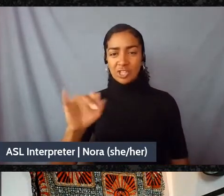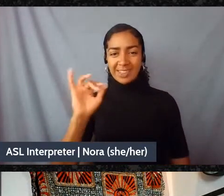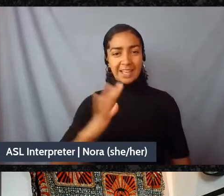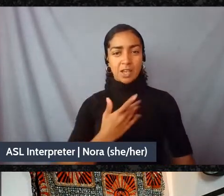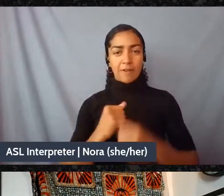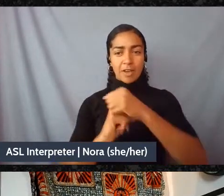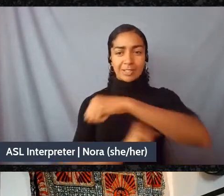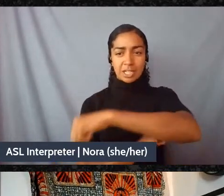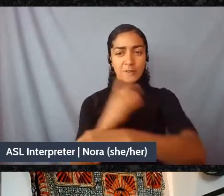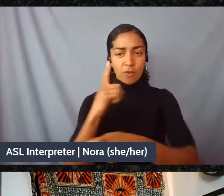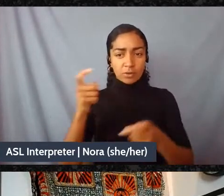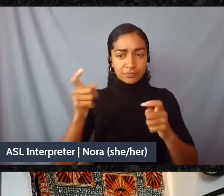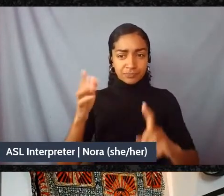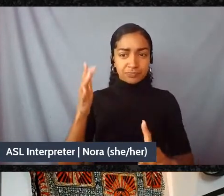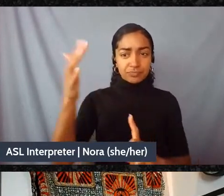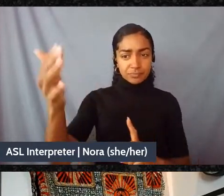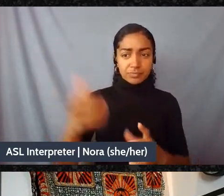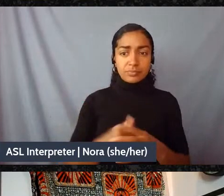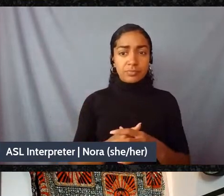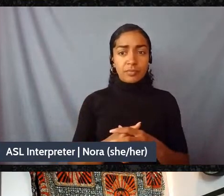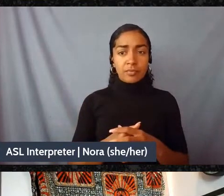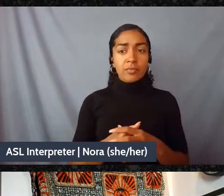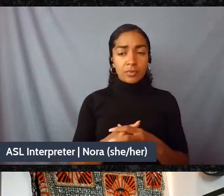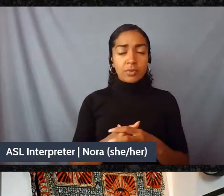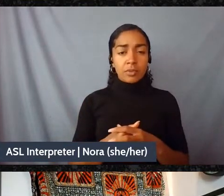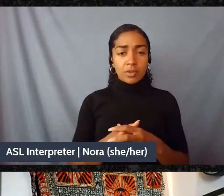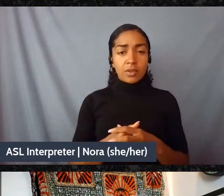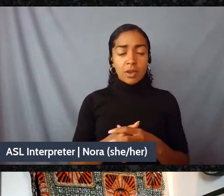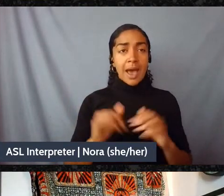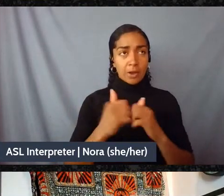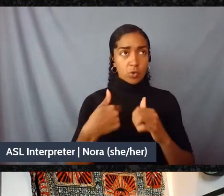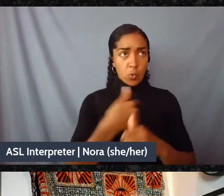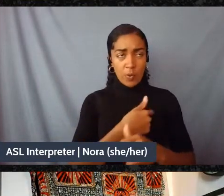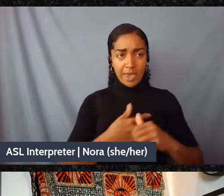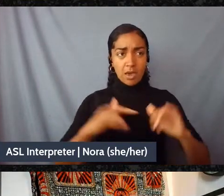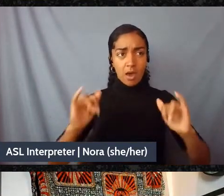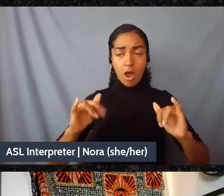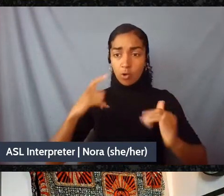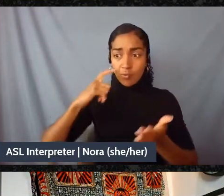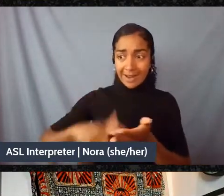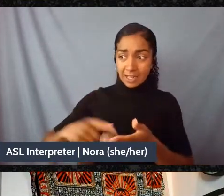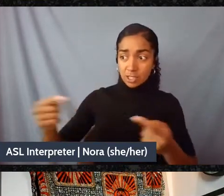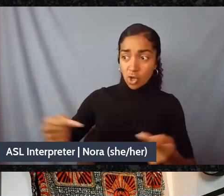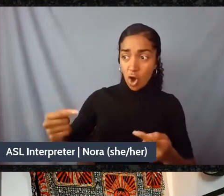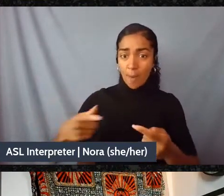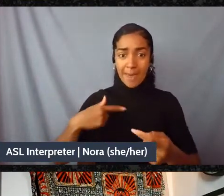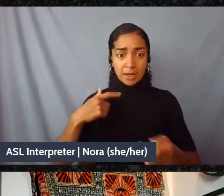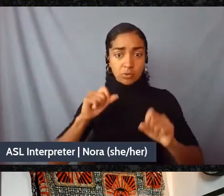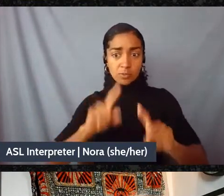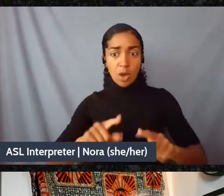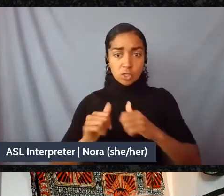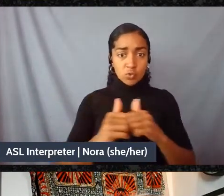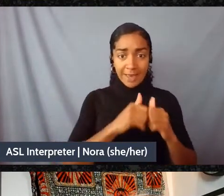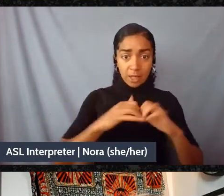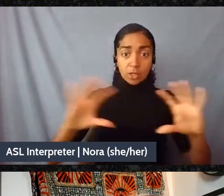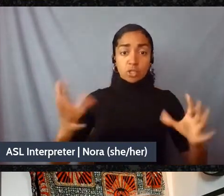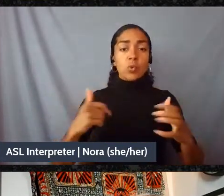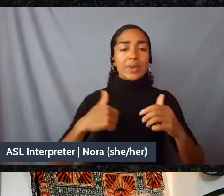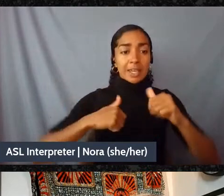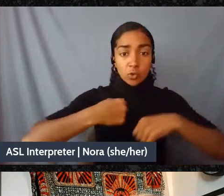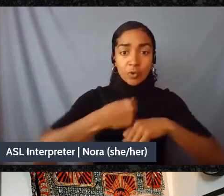decisions and recover from harm together so that we can create larger governance systems and interdependent governance systems